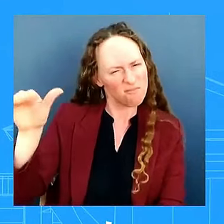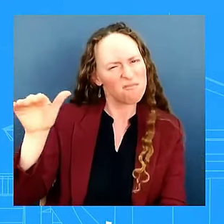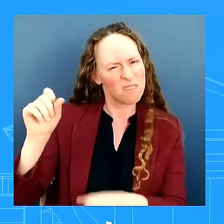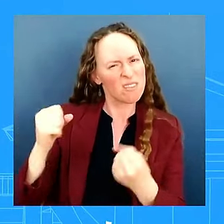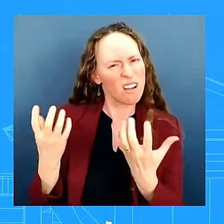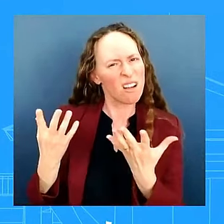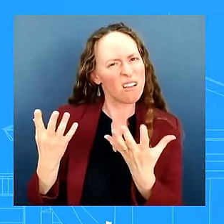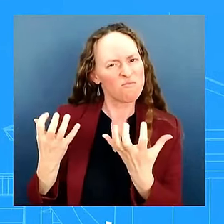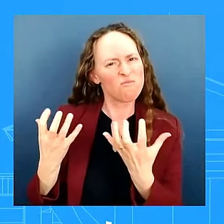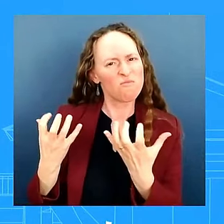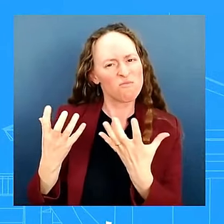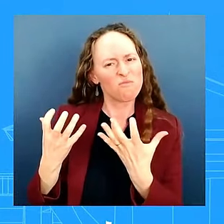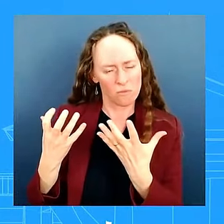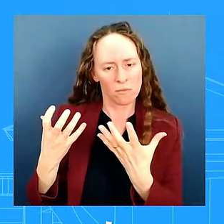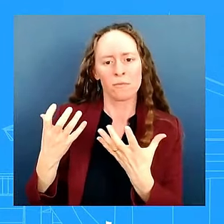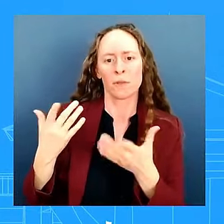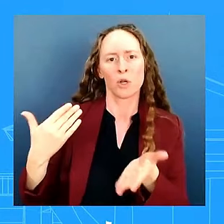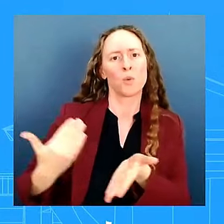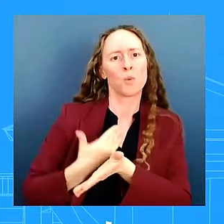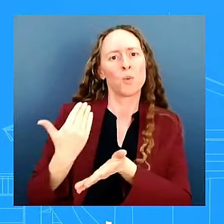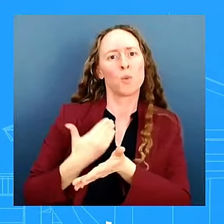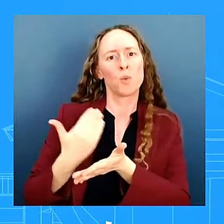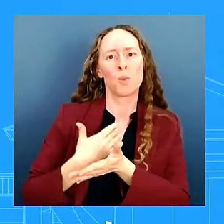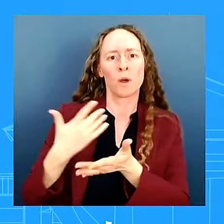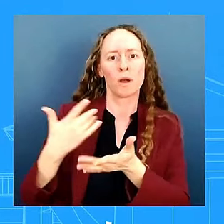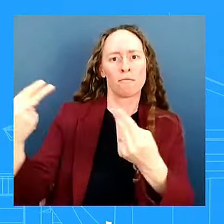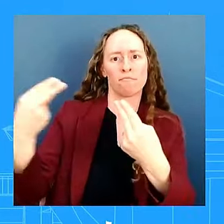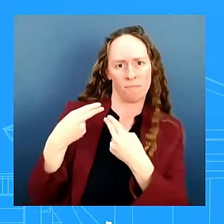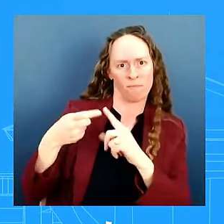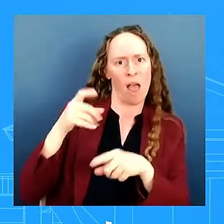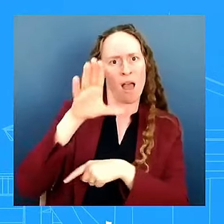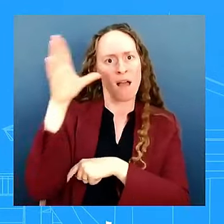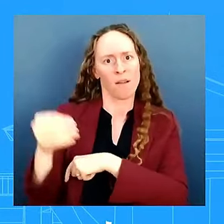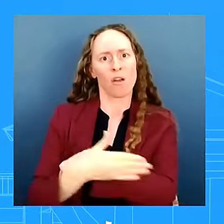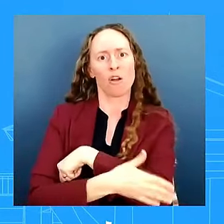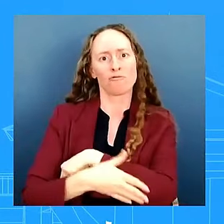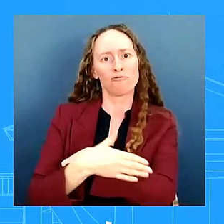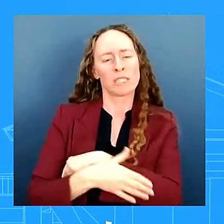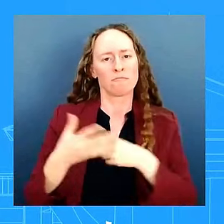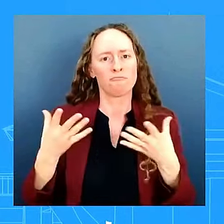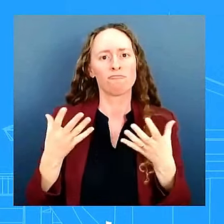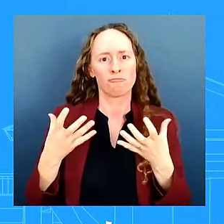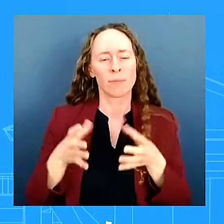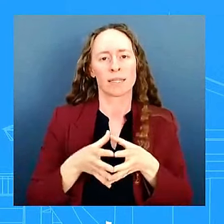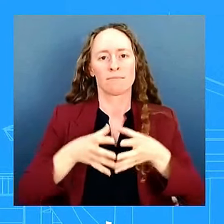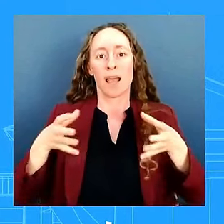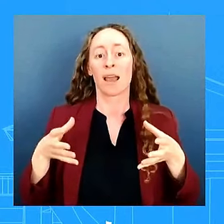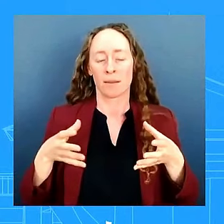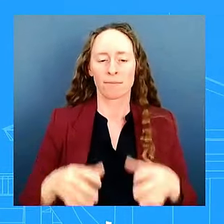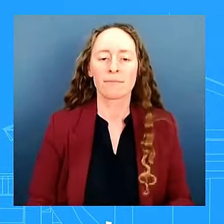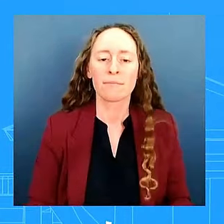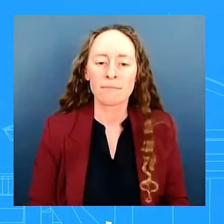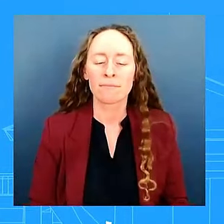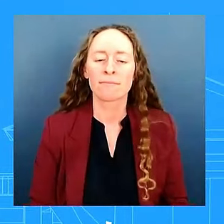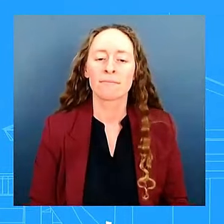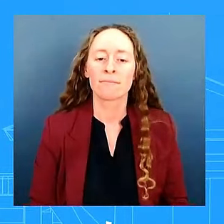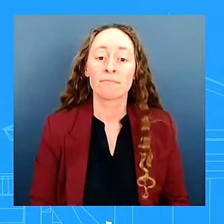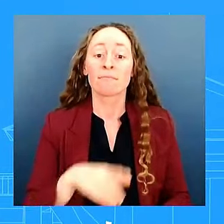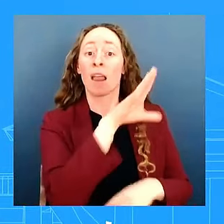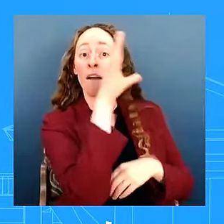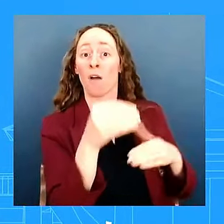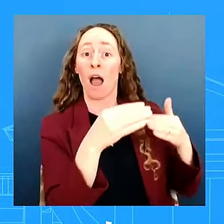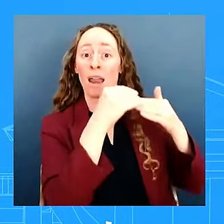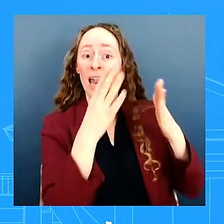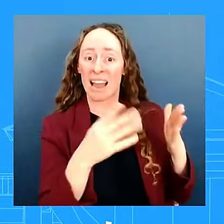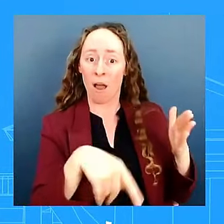permanent seats for african countries um and that's something that african leaders called for uh and certainly obviously this is something that the president